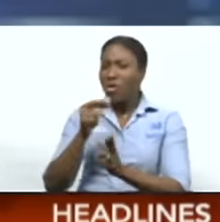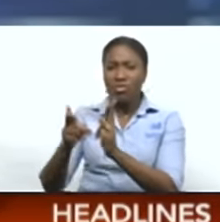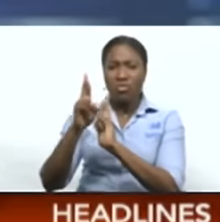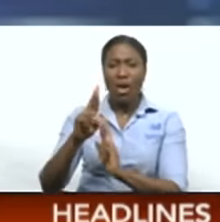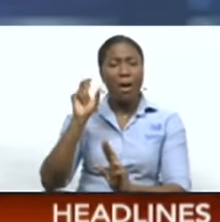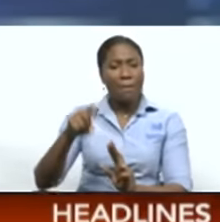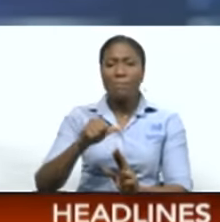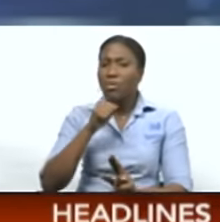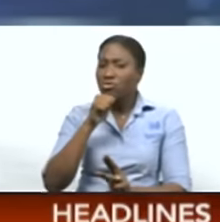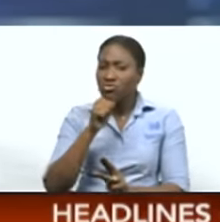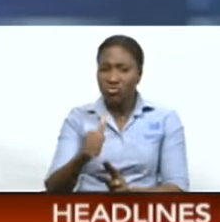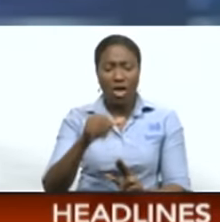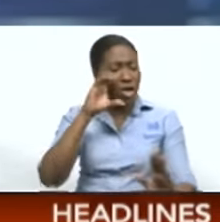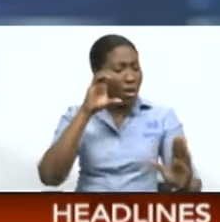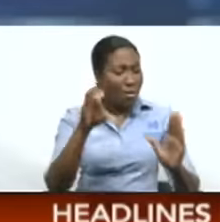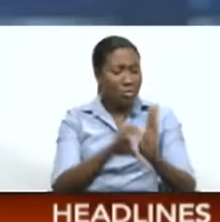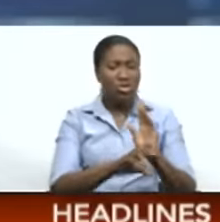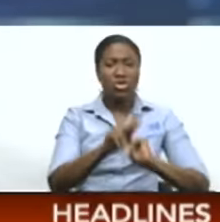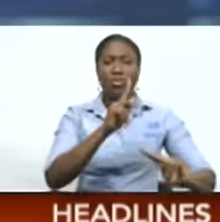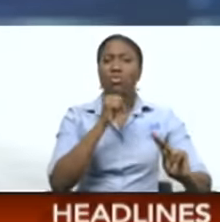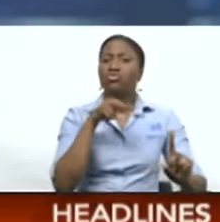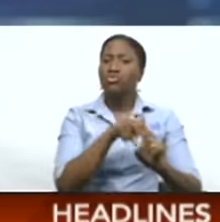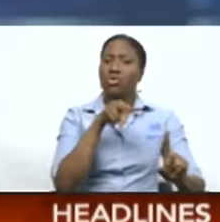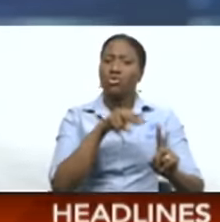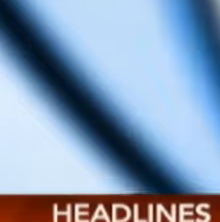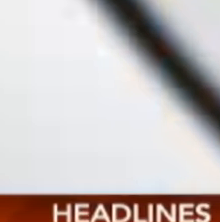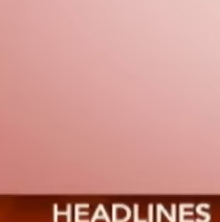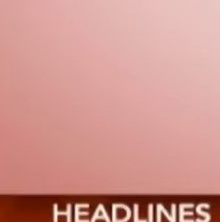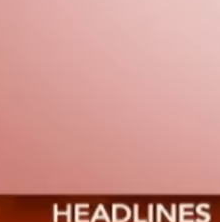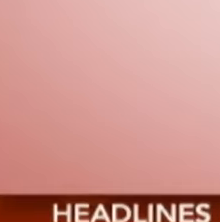photographs of all persons who are charged with offenses.